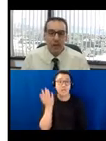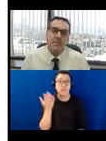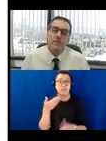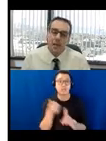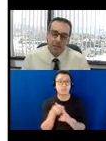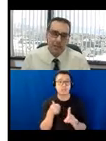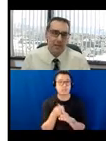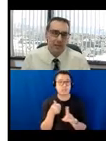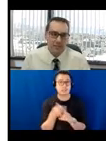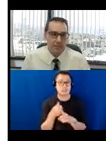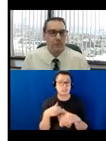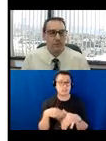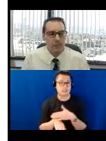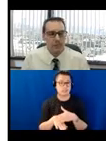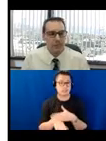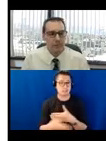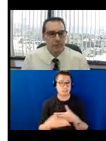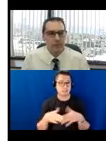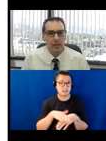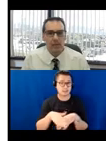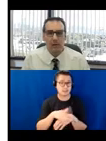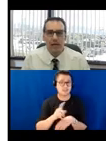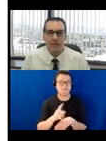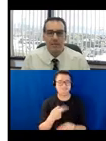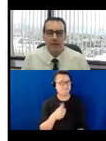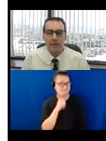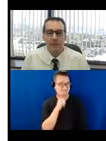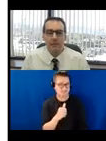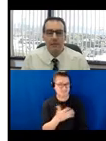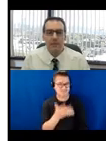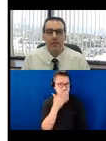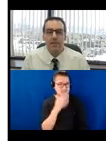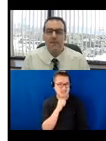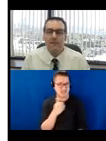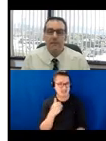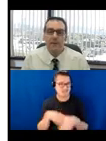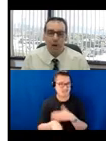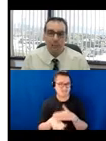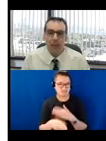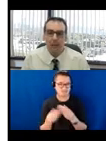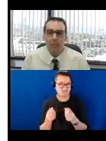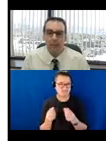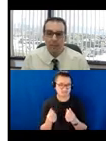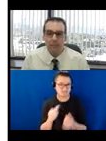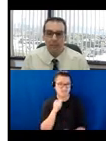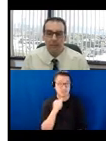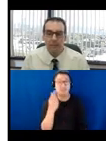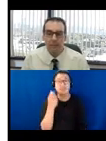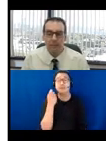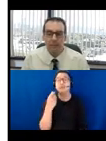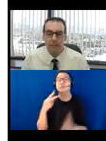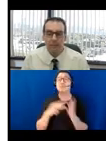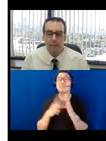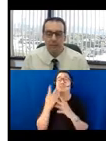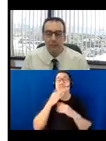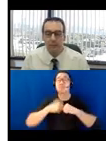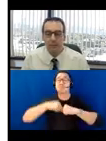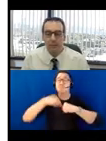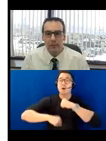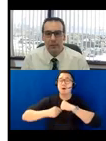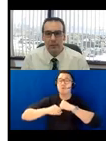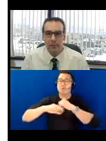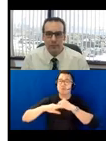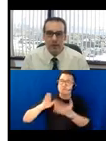Grass is not considered an accessible surface. Grass, it's the hard packed paved, or